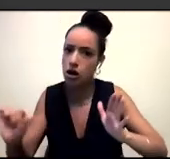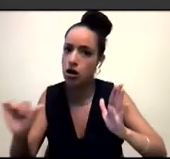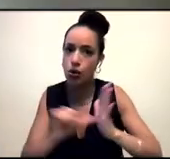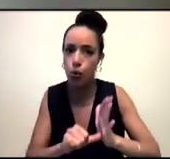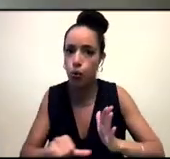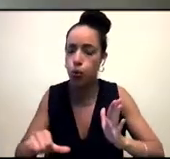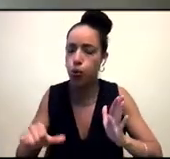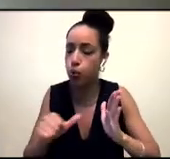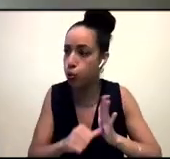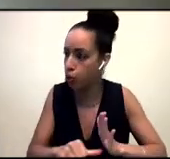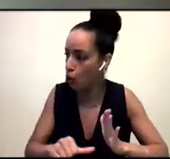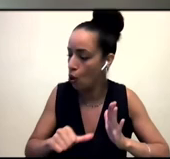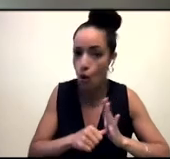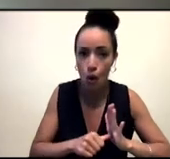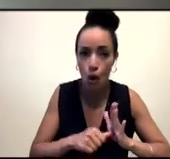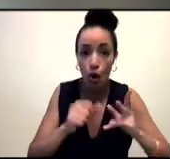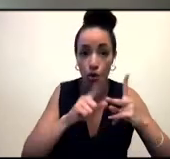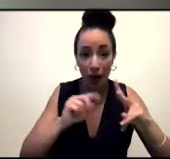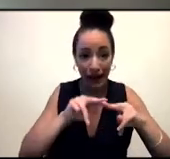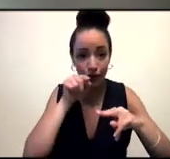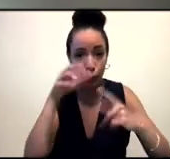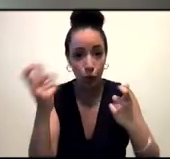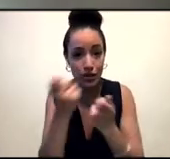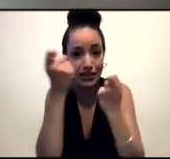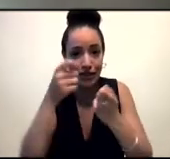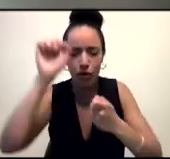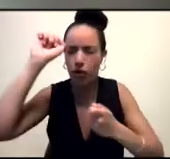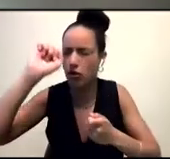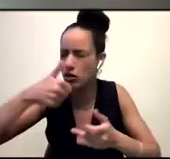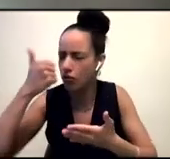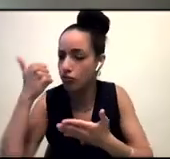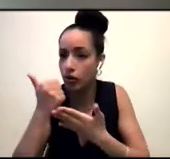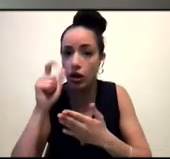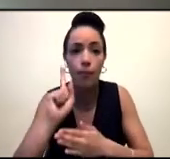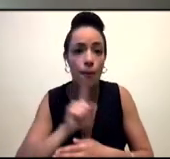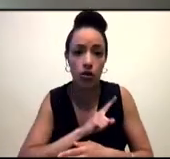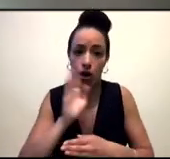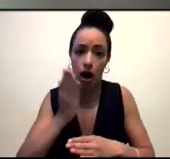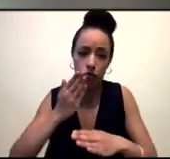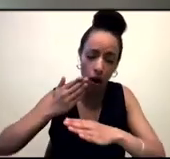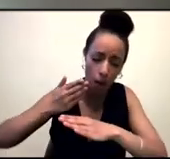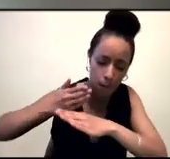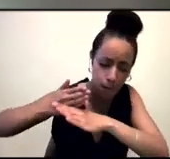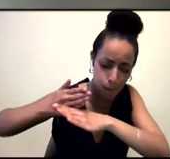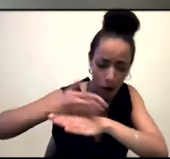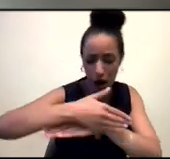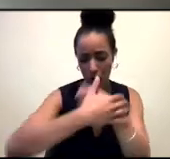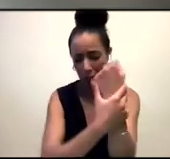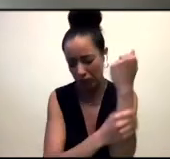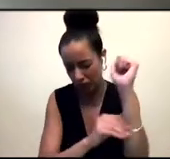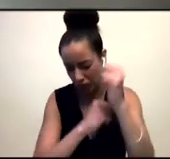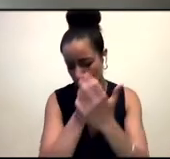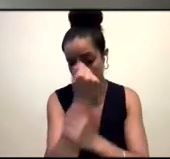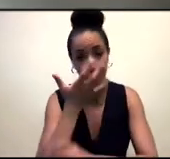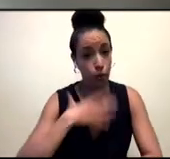it's, yeah, it's great. And you have to work, you have to have luck, but obviously, you know, after, I suppose in the